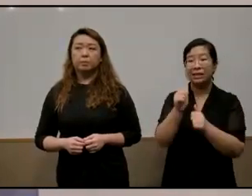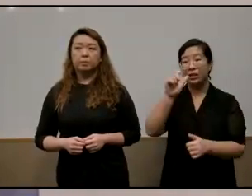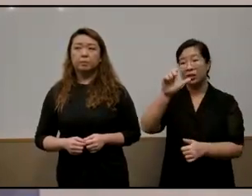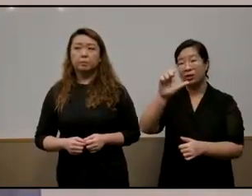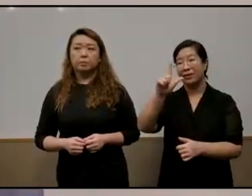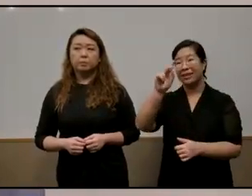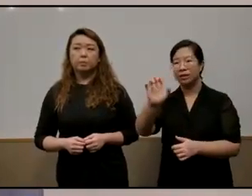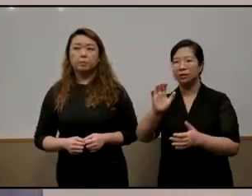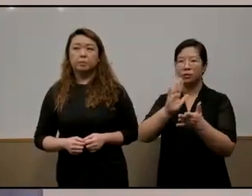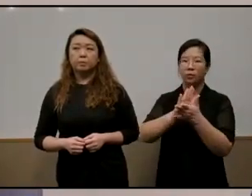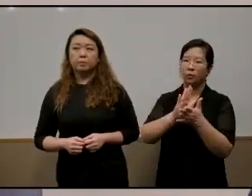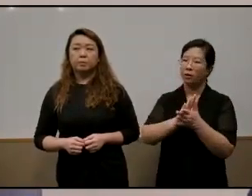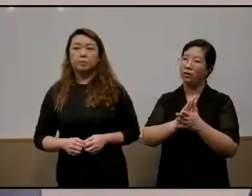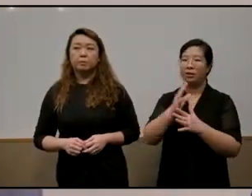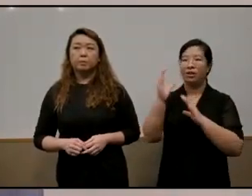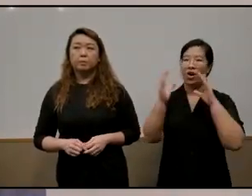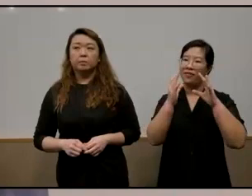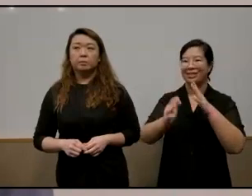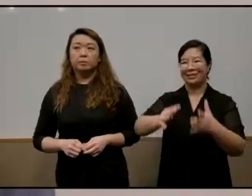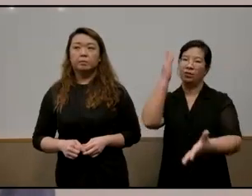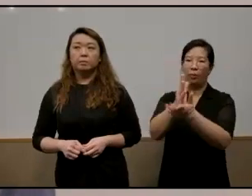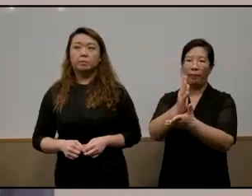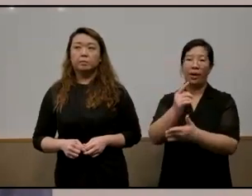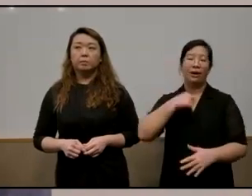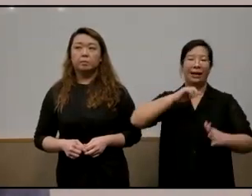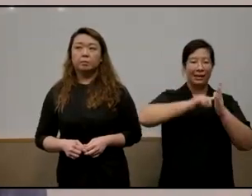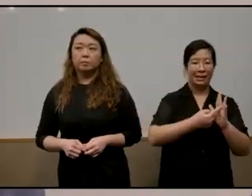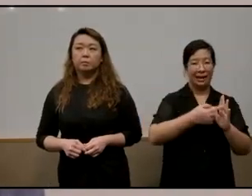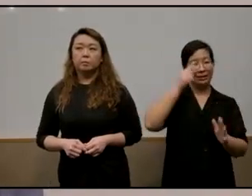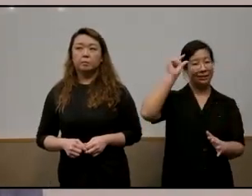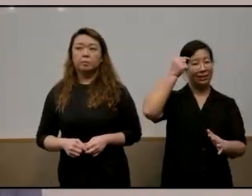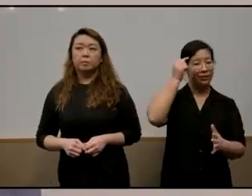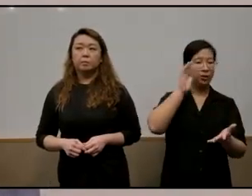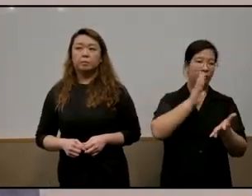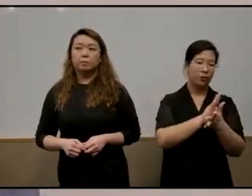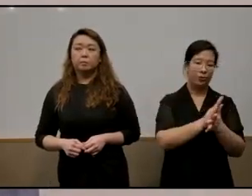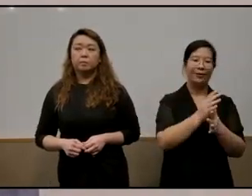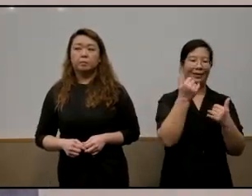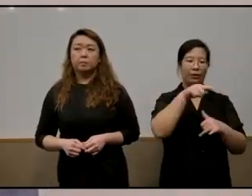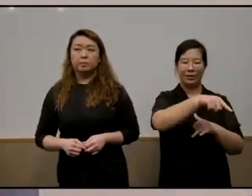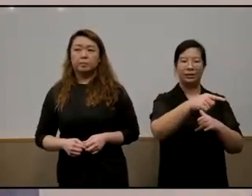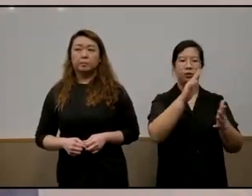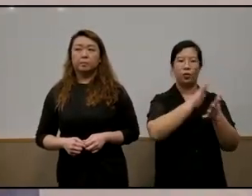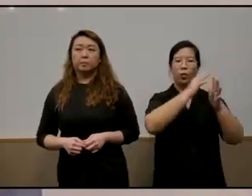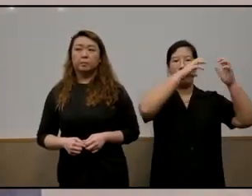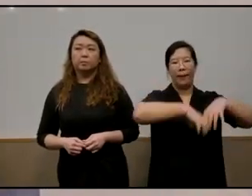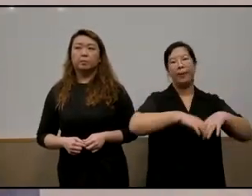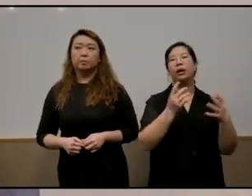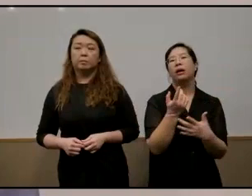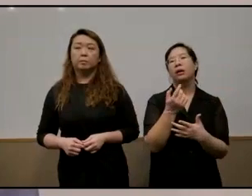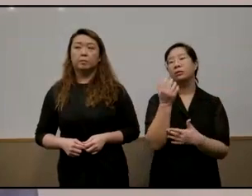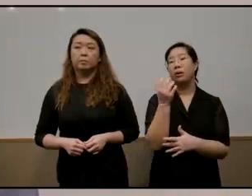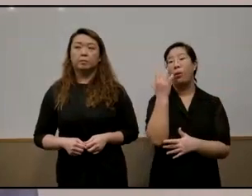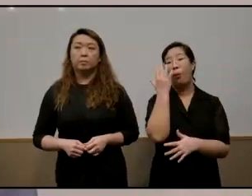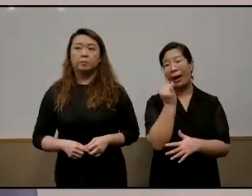very quickly i started off in a government school in more secondary school which no longer exists it doesn't exist